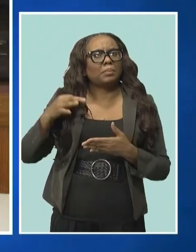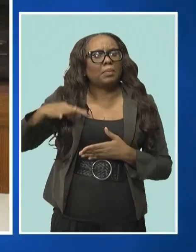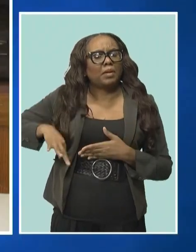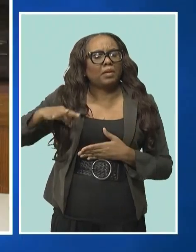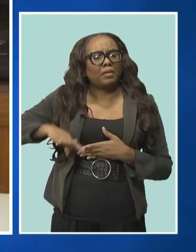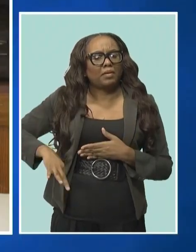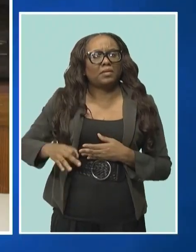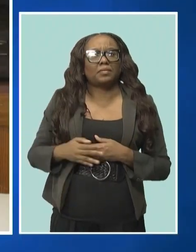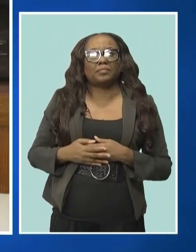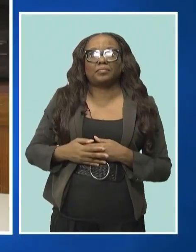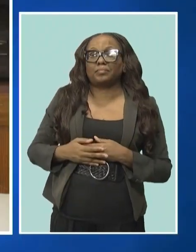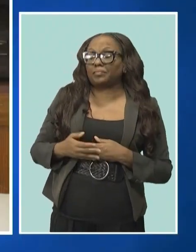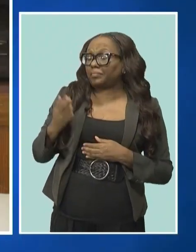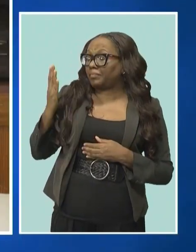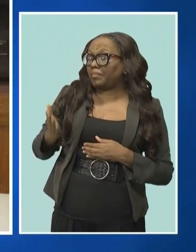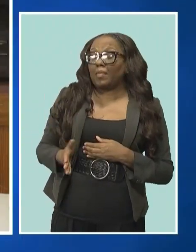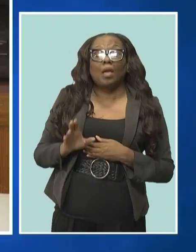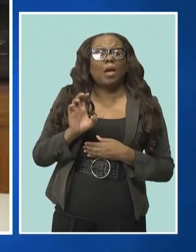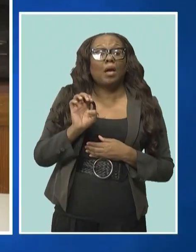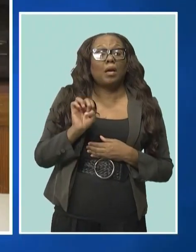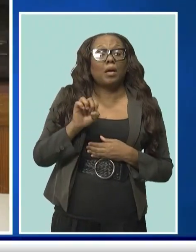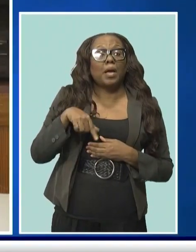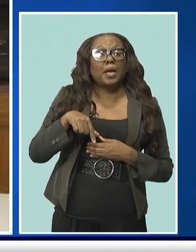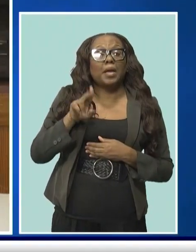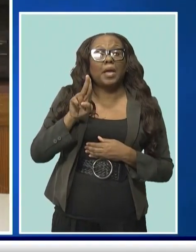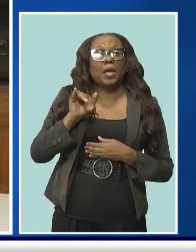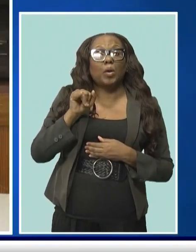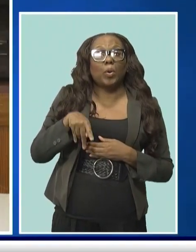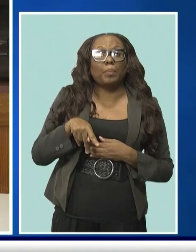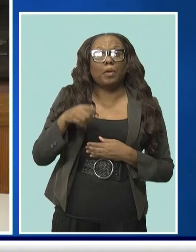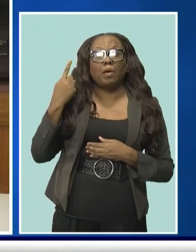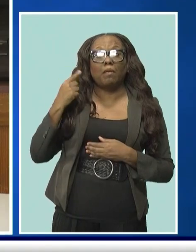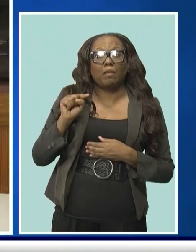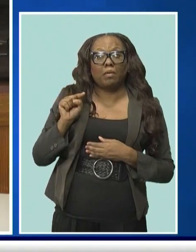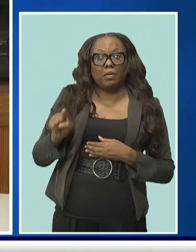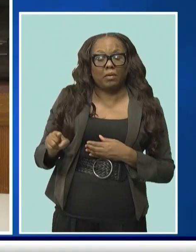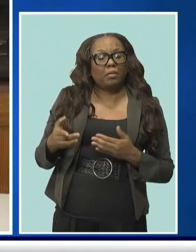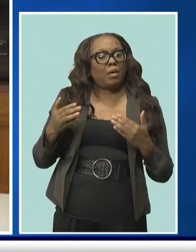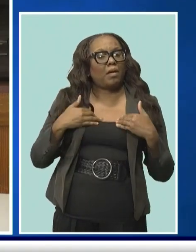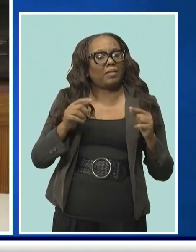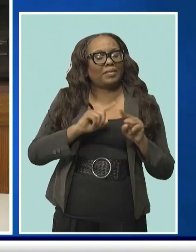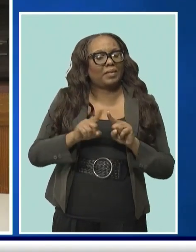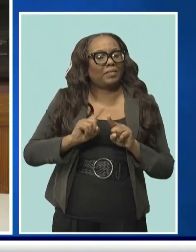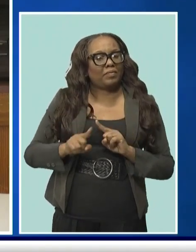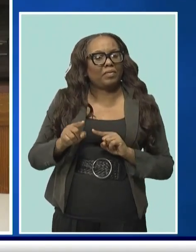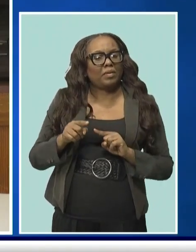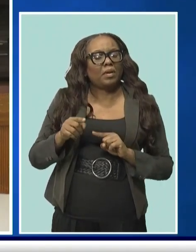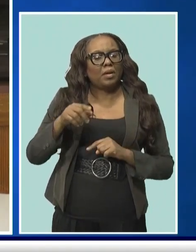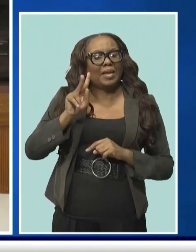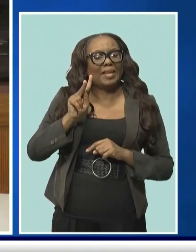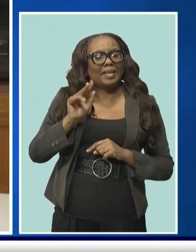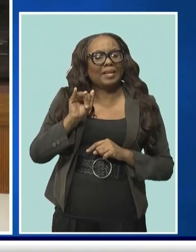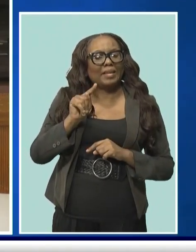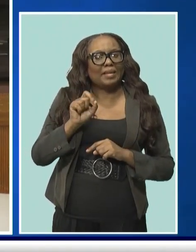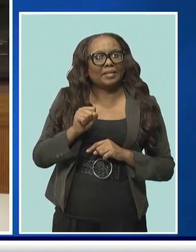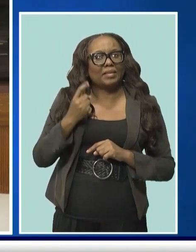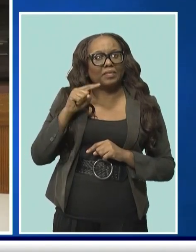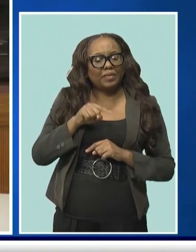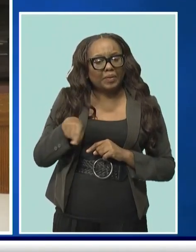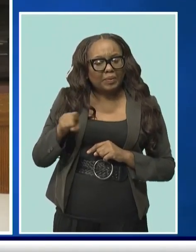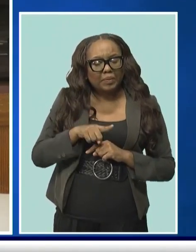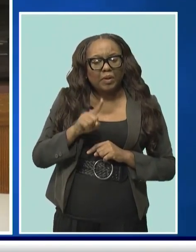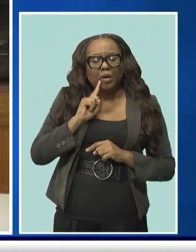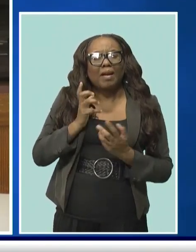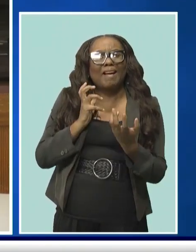Here at Equip4U, we've created special product packages with some of the world's leading equipment manufacturers. Tailored to the